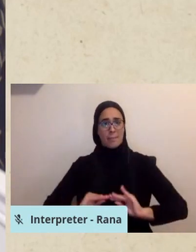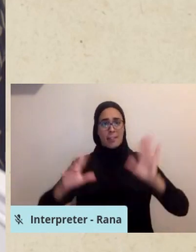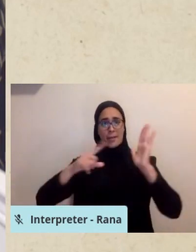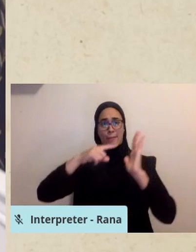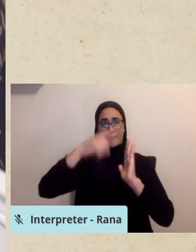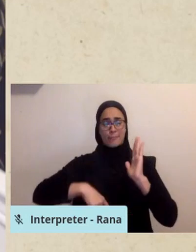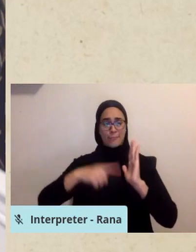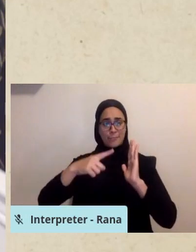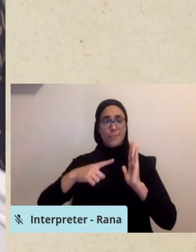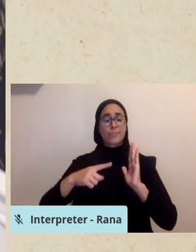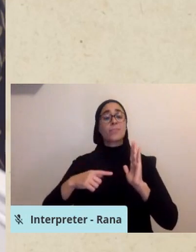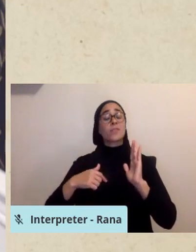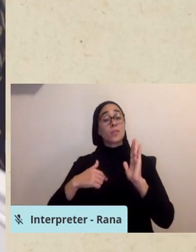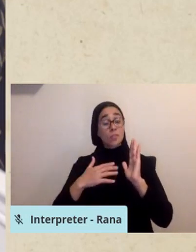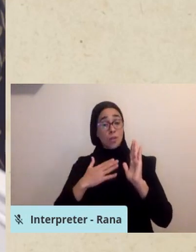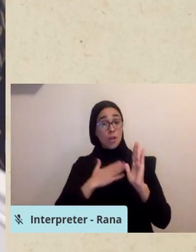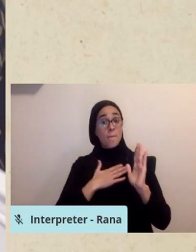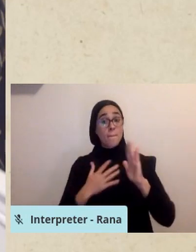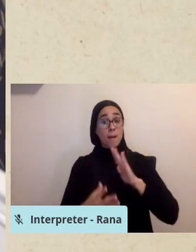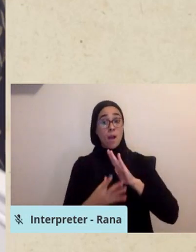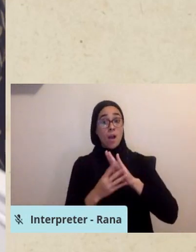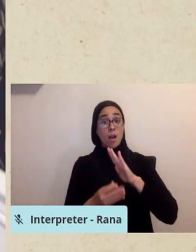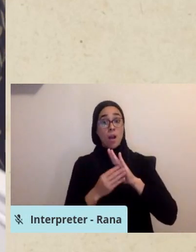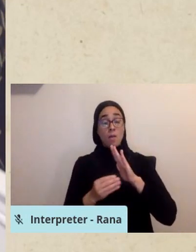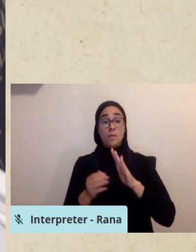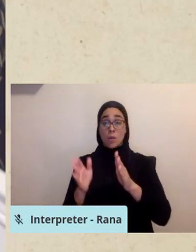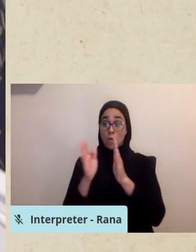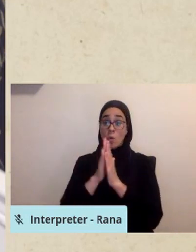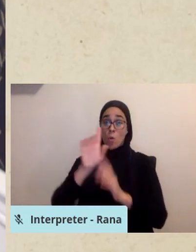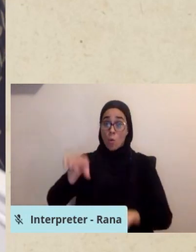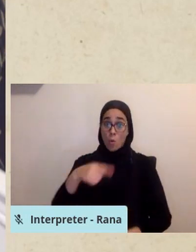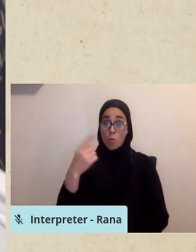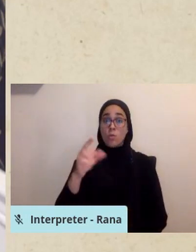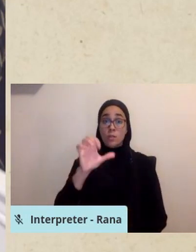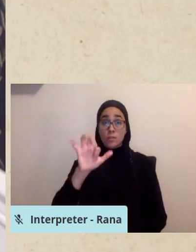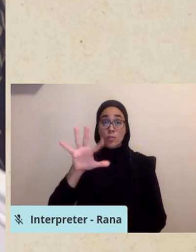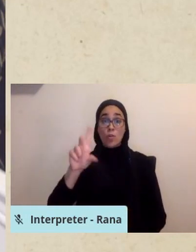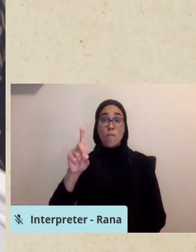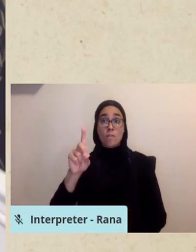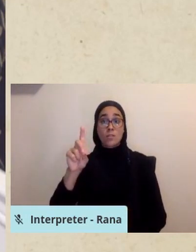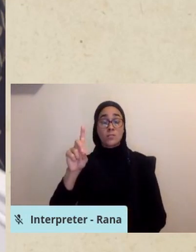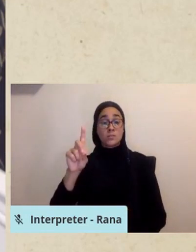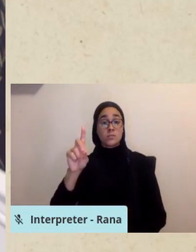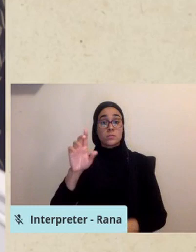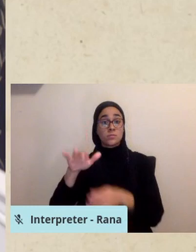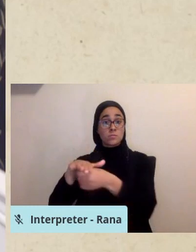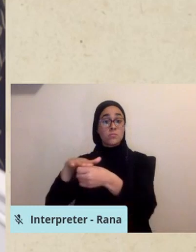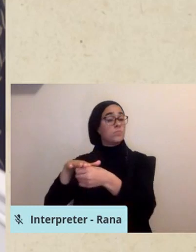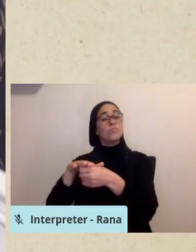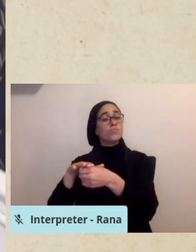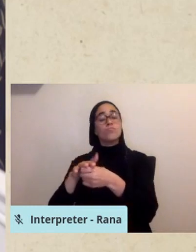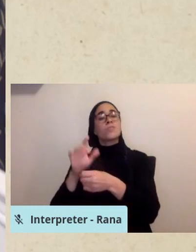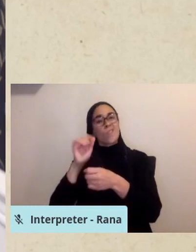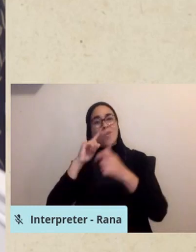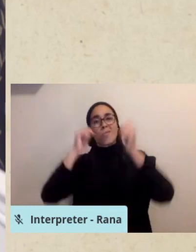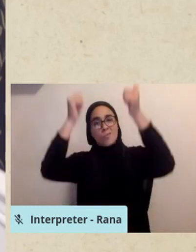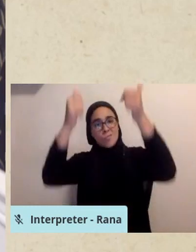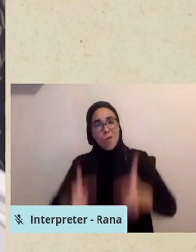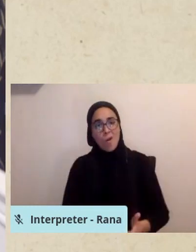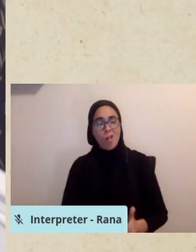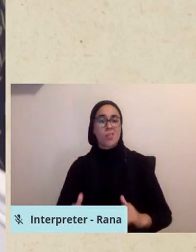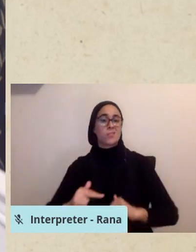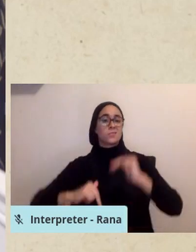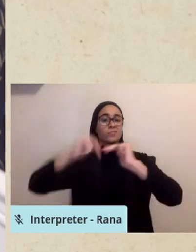Copies were requested not just for the COVID isolation units, but every nurses stationed across the hospital in the